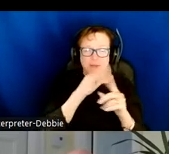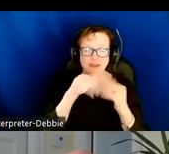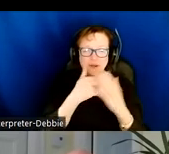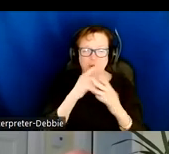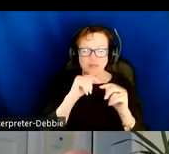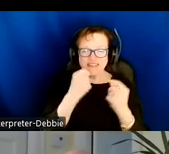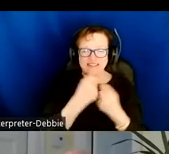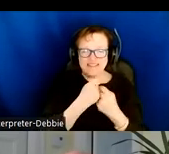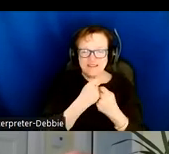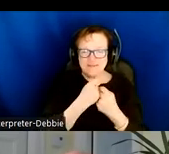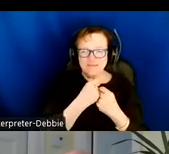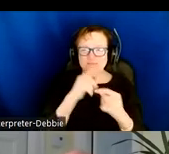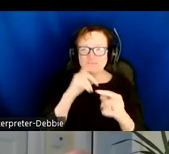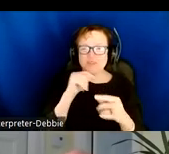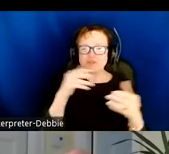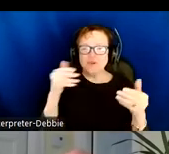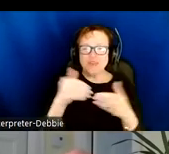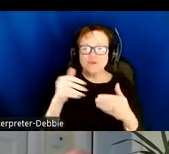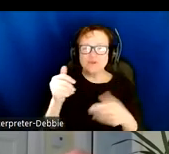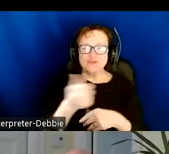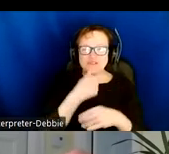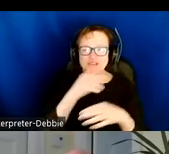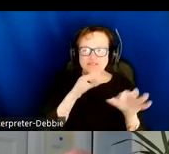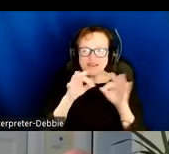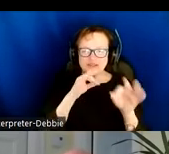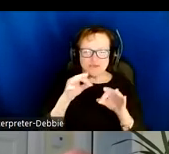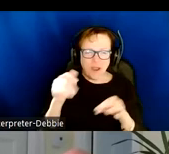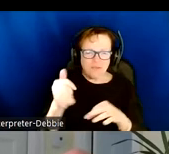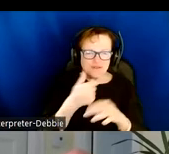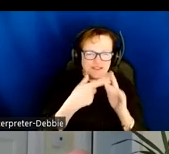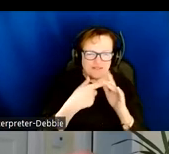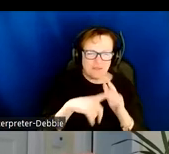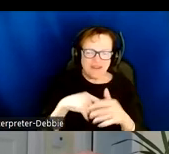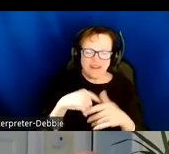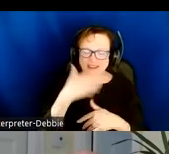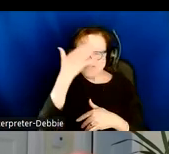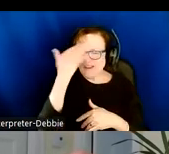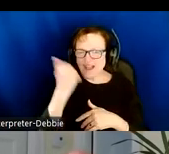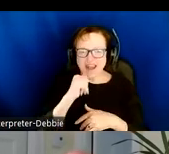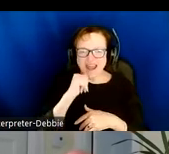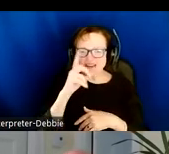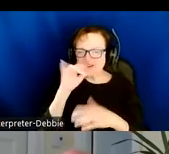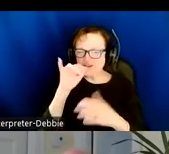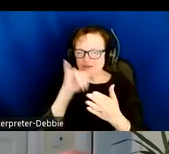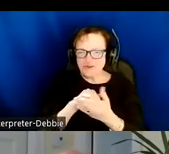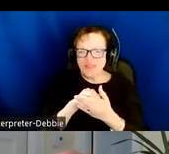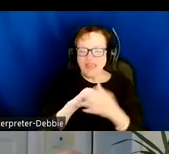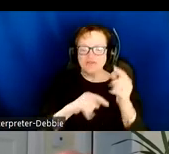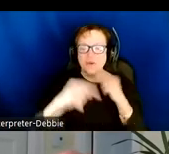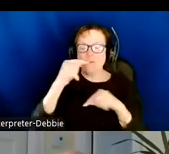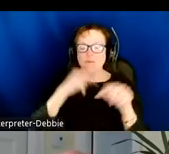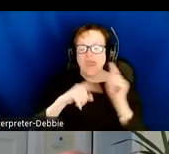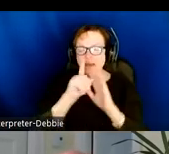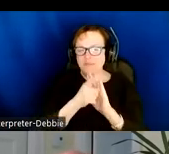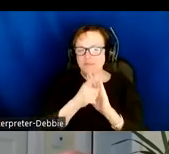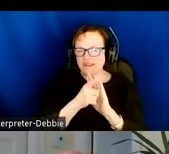recall to introduce yourself and describe yourself at the beginning. So stepping back a moment, I'm